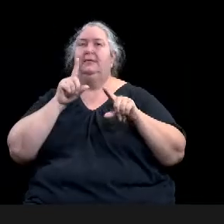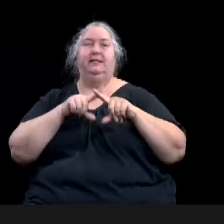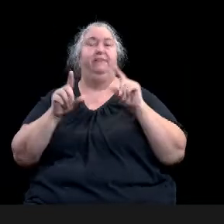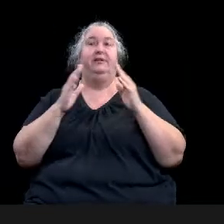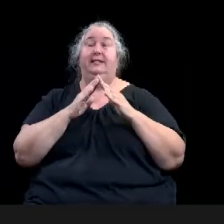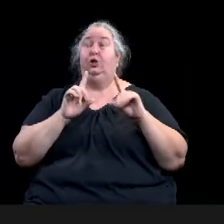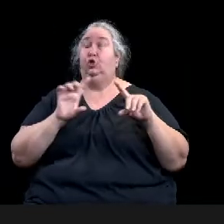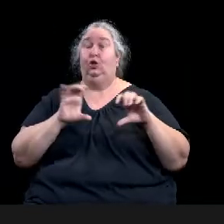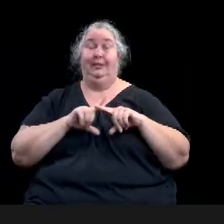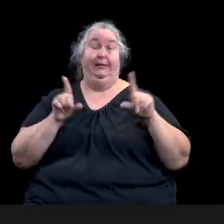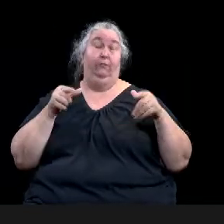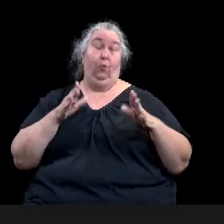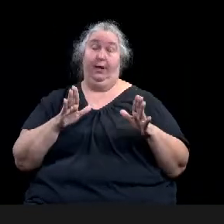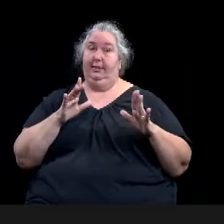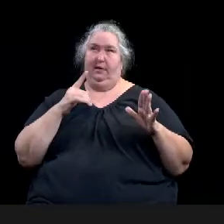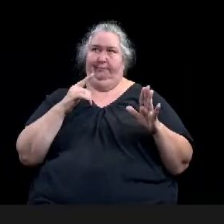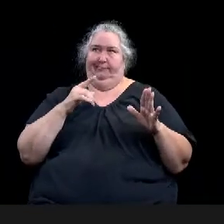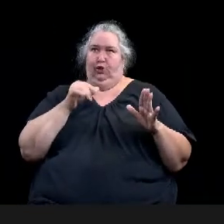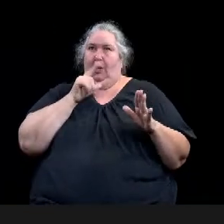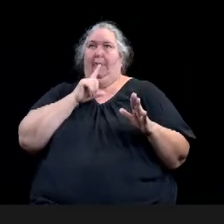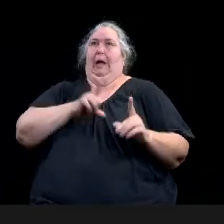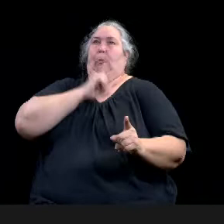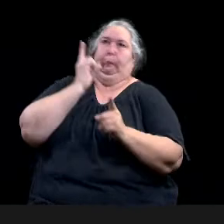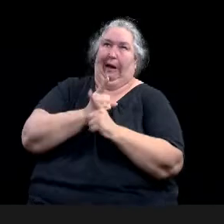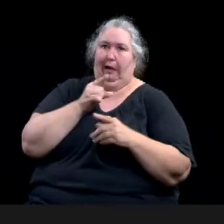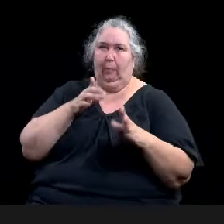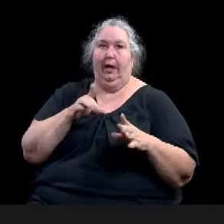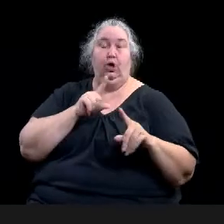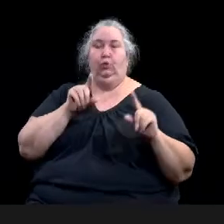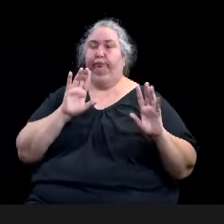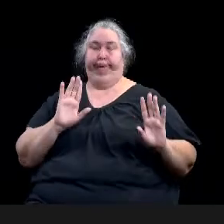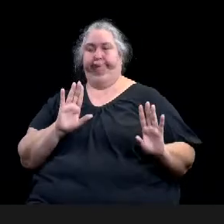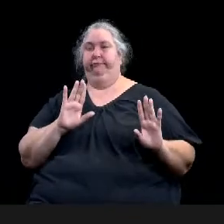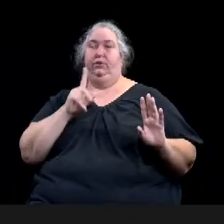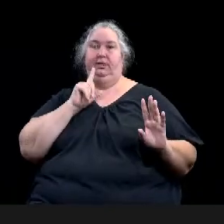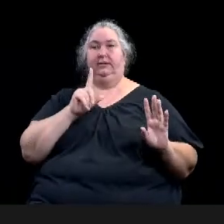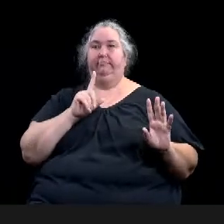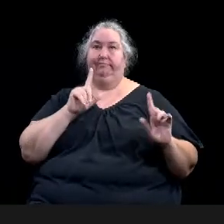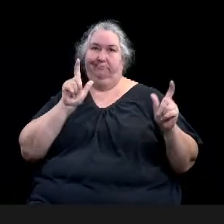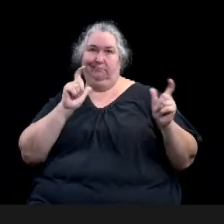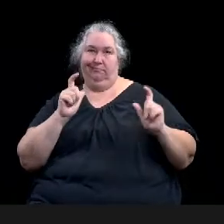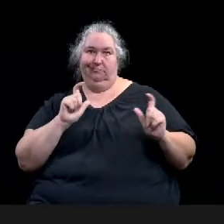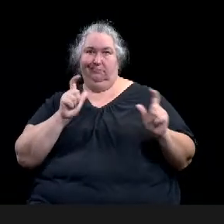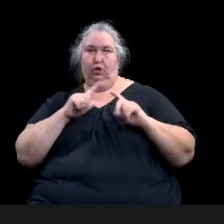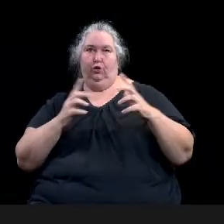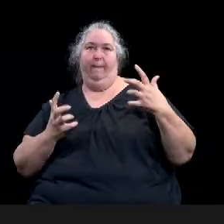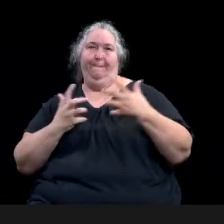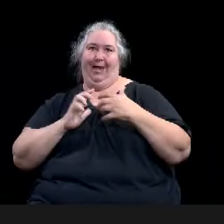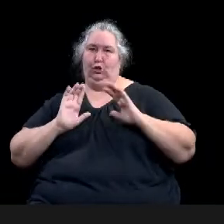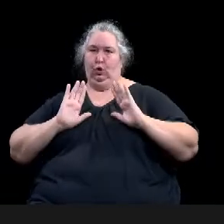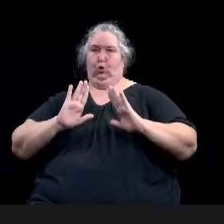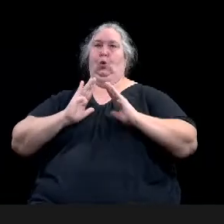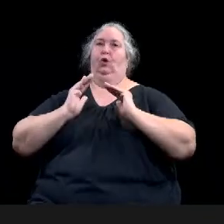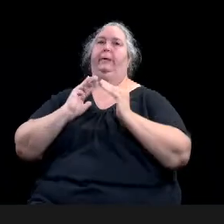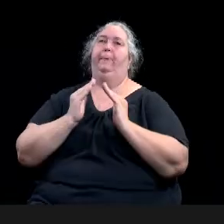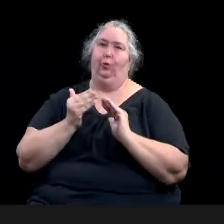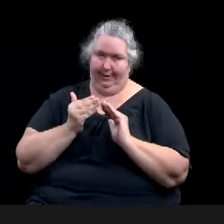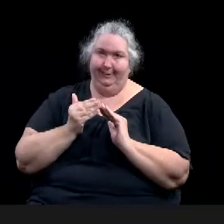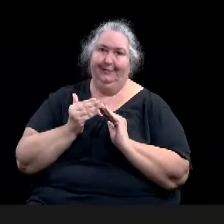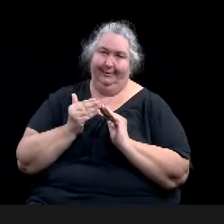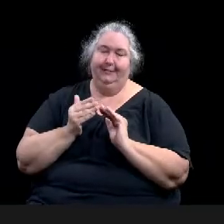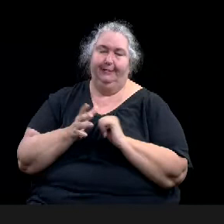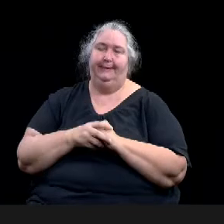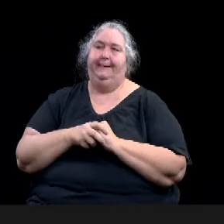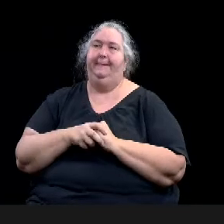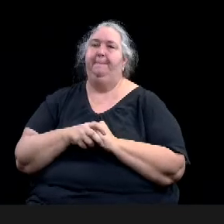one that works well for your community. Um, and I would mention that obviously they have different funding levels. Uh, Plano